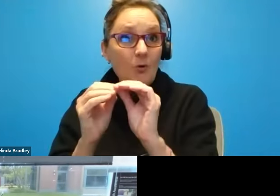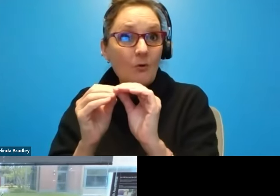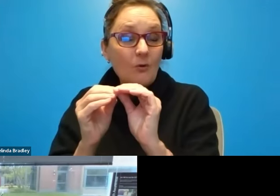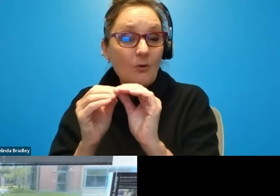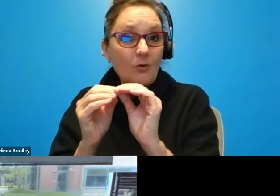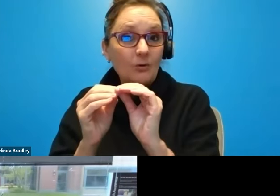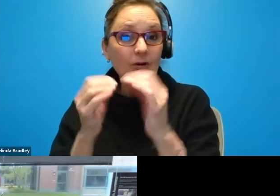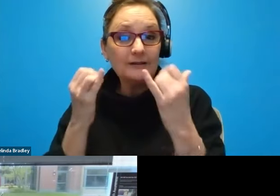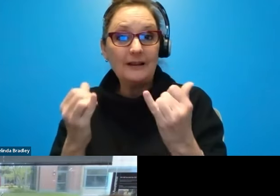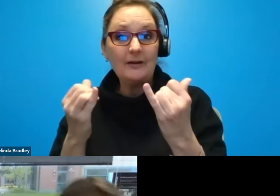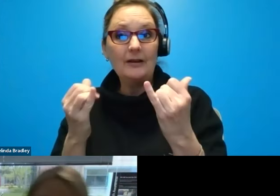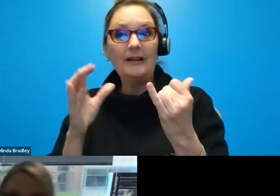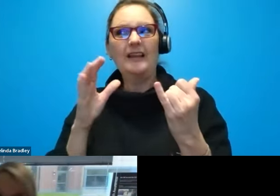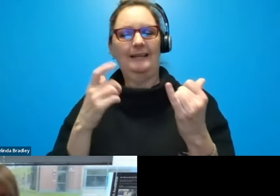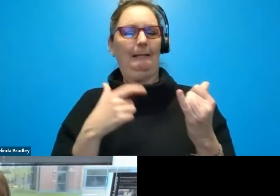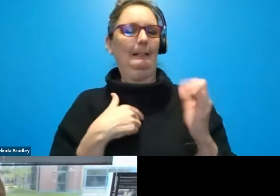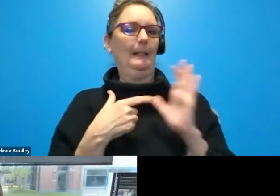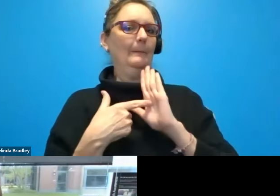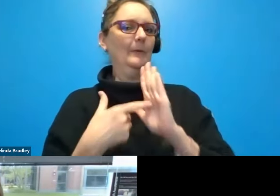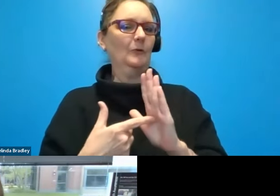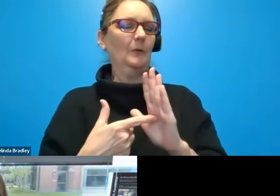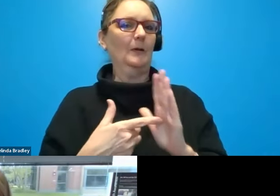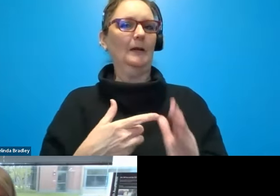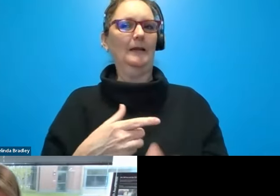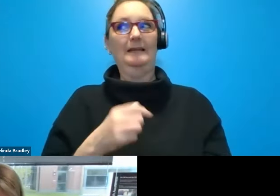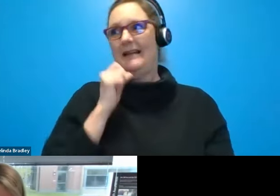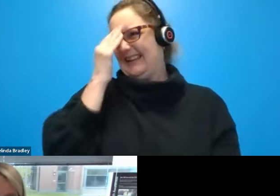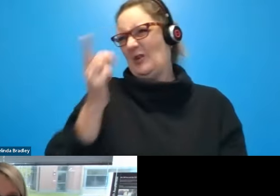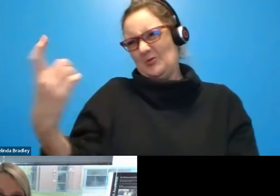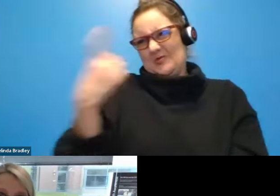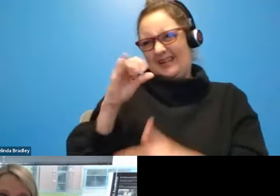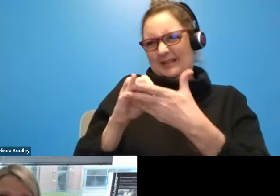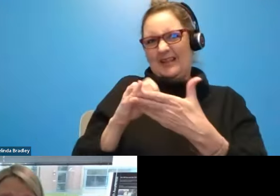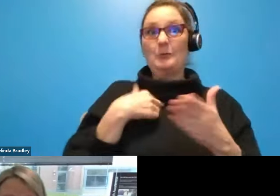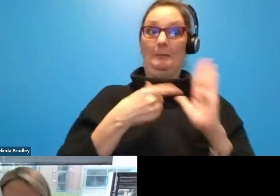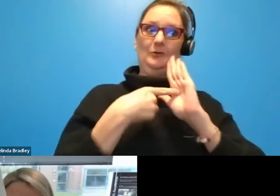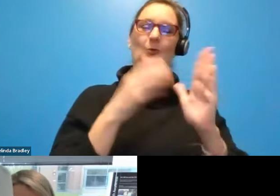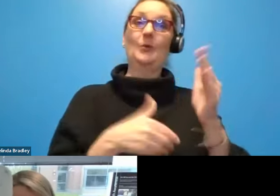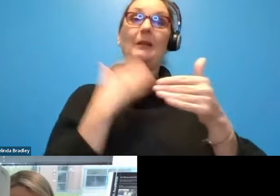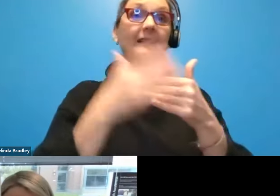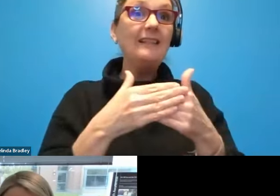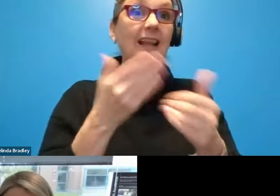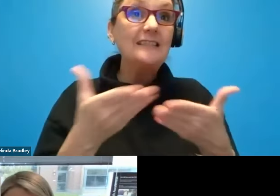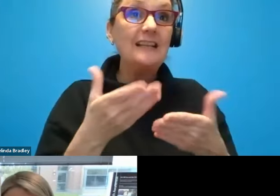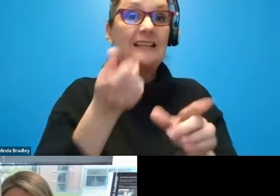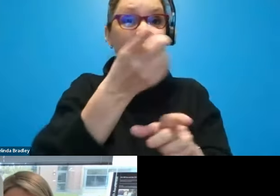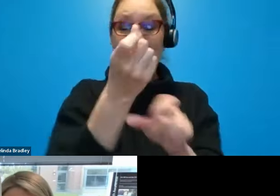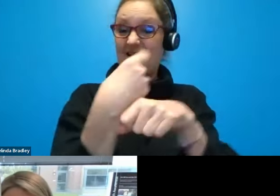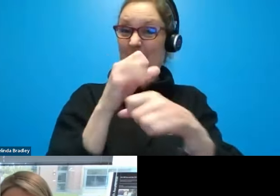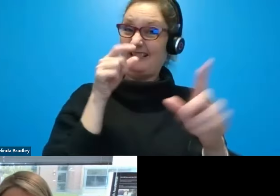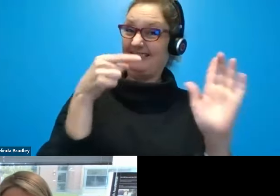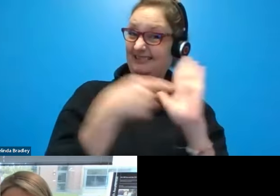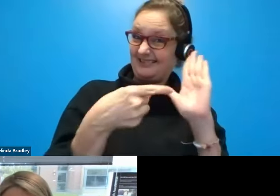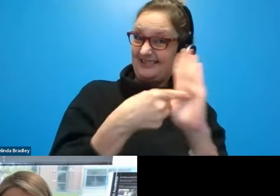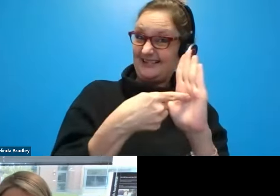says, I just, uh, I didn't know that you bring that up, but this was something they produced last year, which